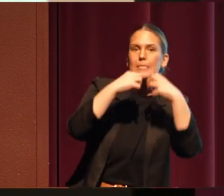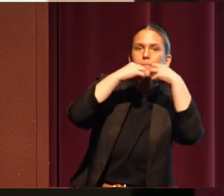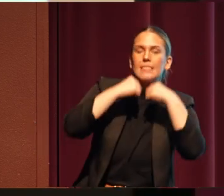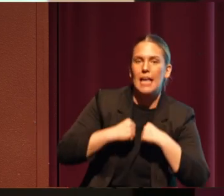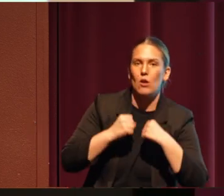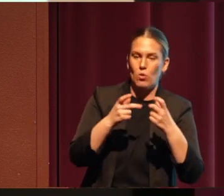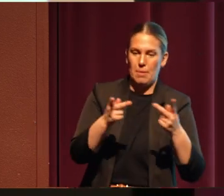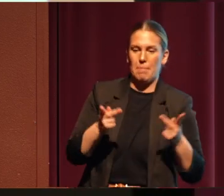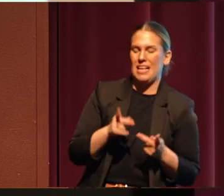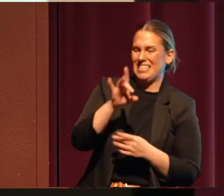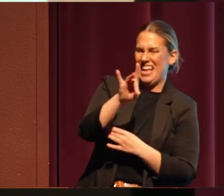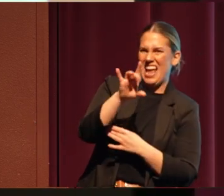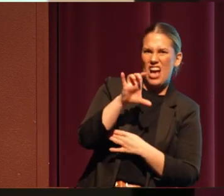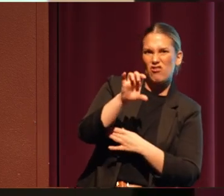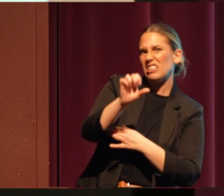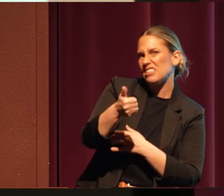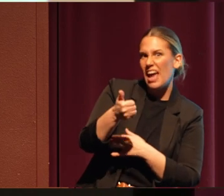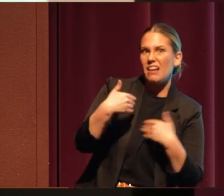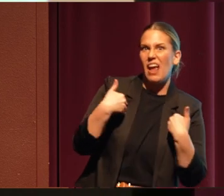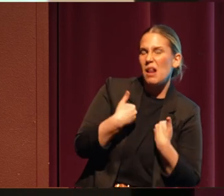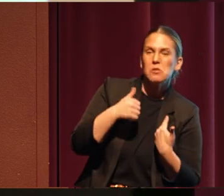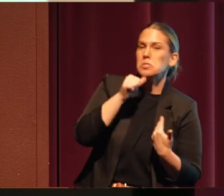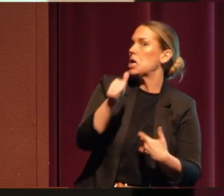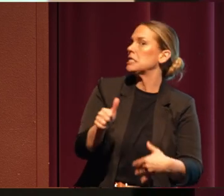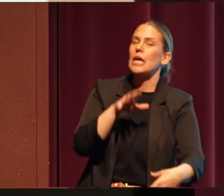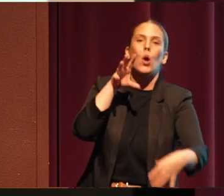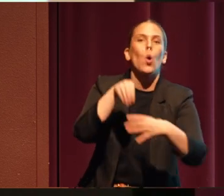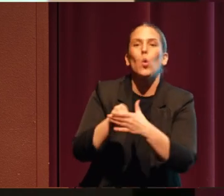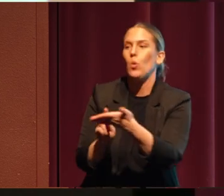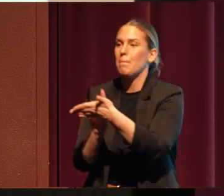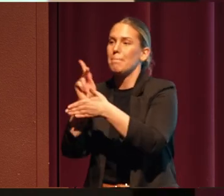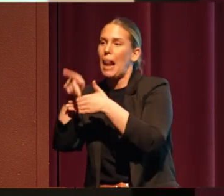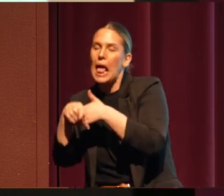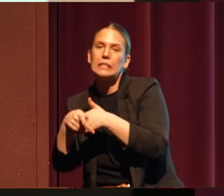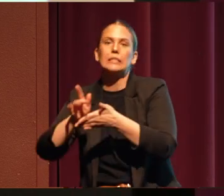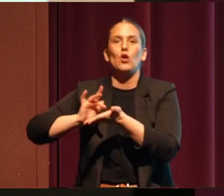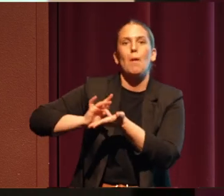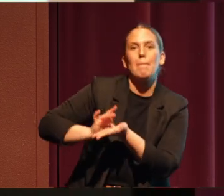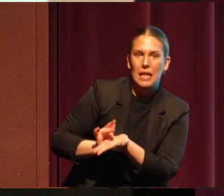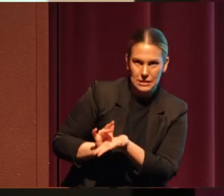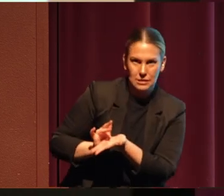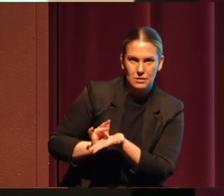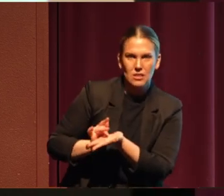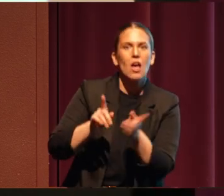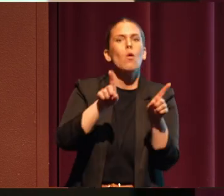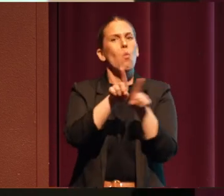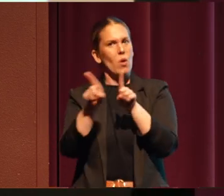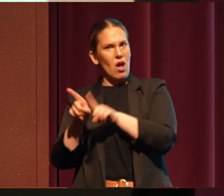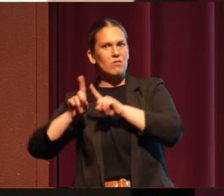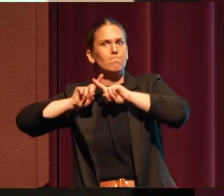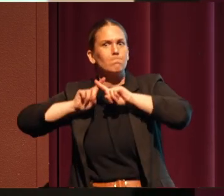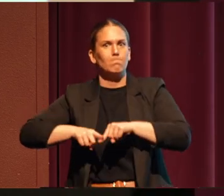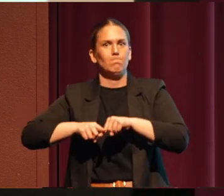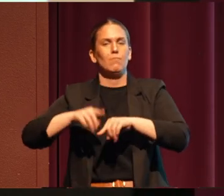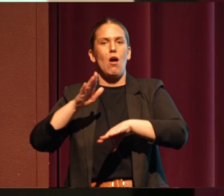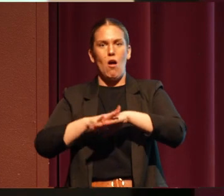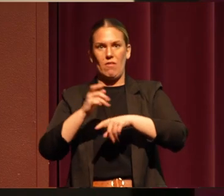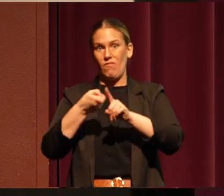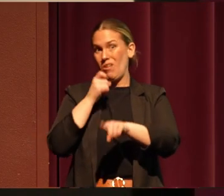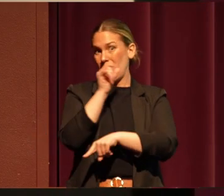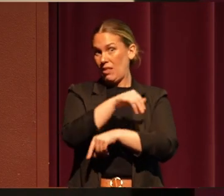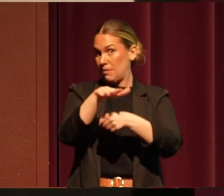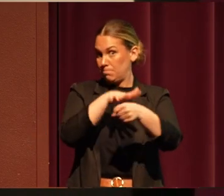810 things does not include our plants and our medicines, which we also relied on in that space.